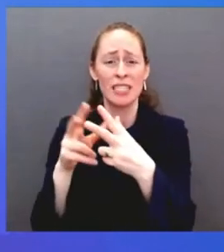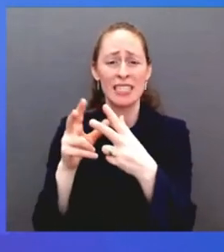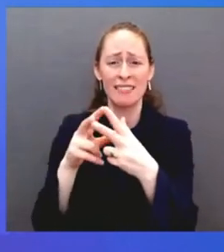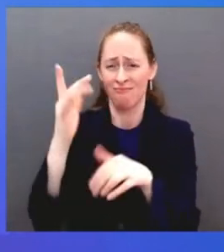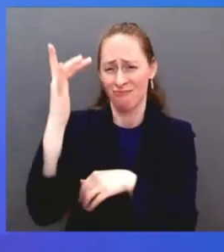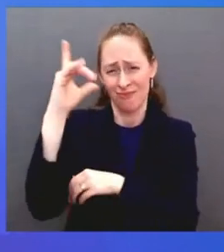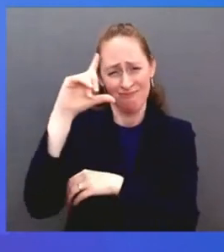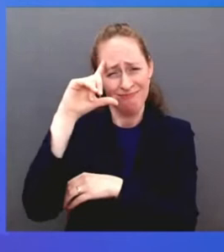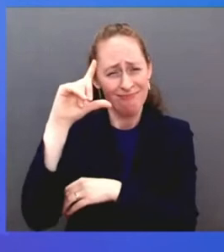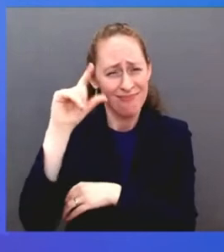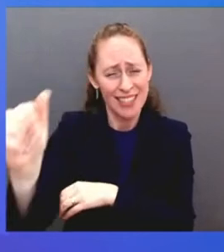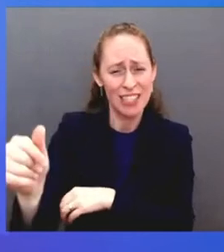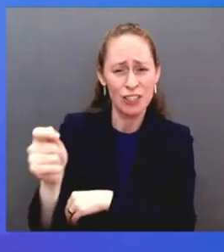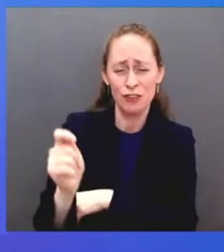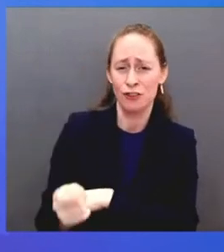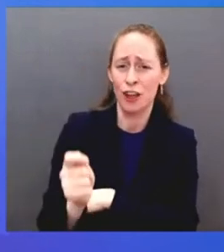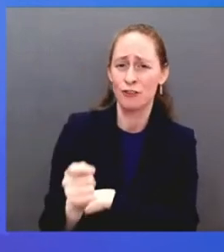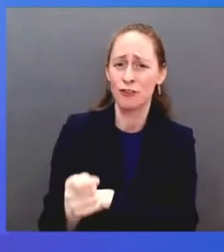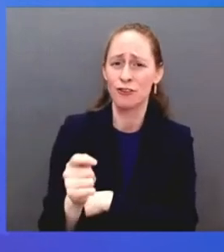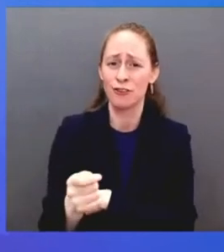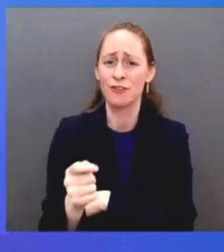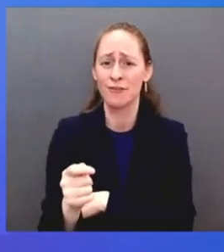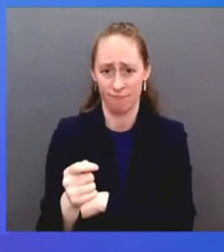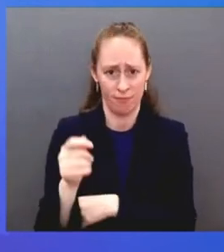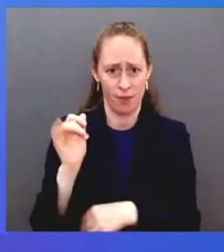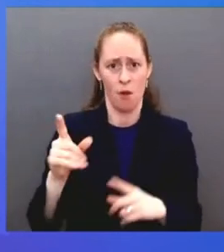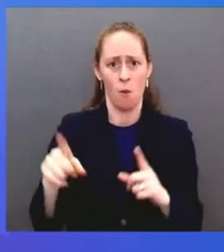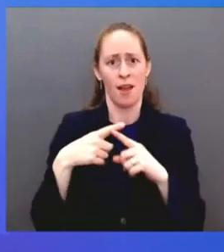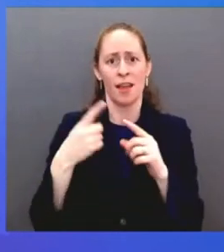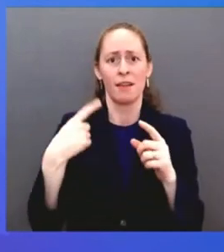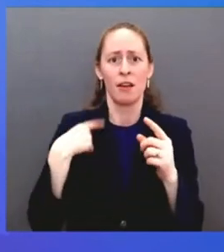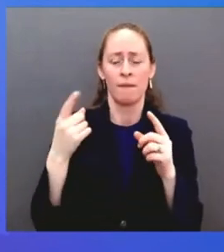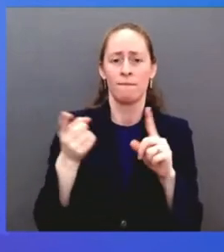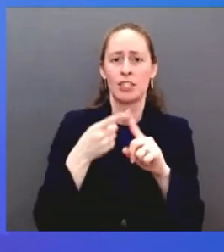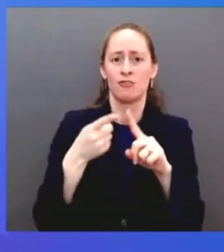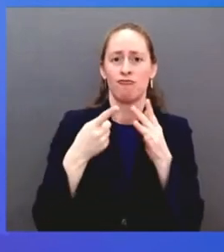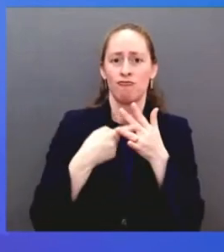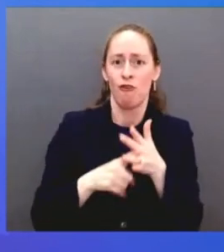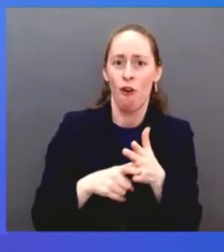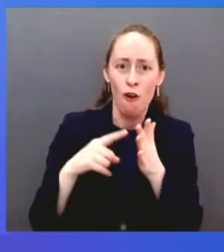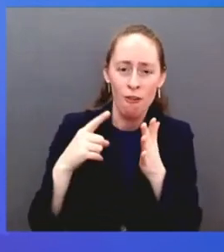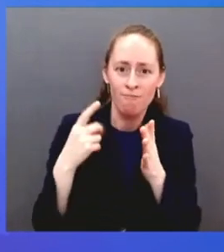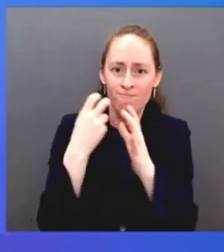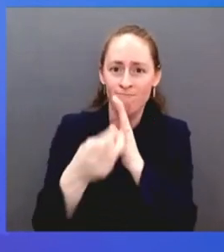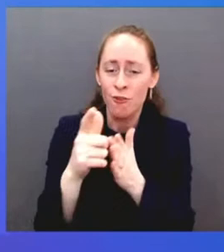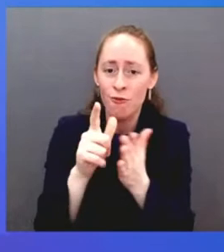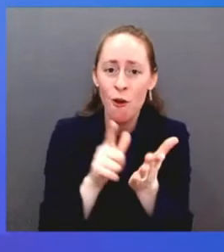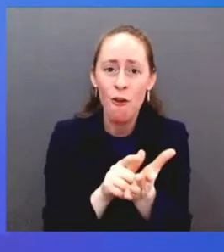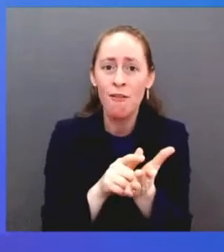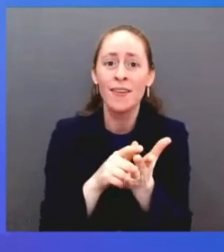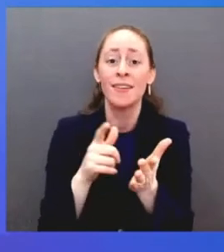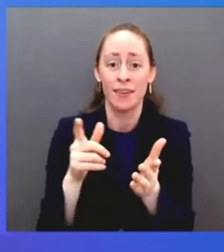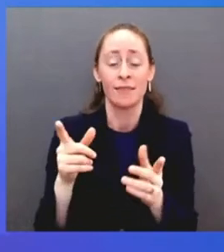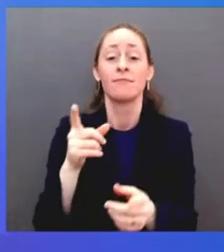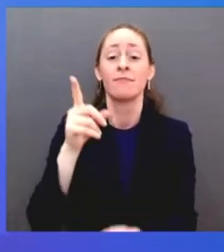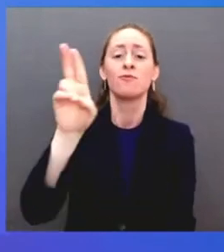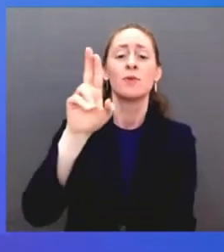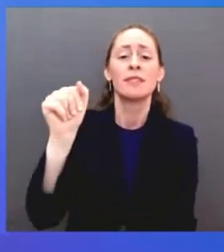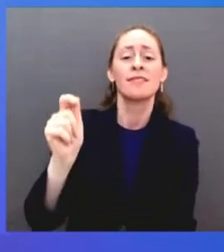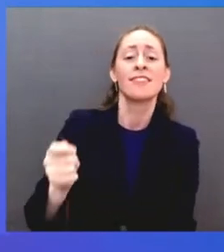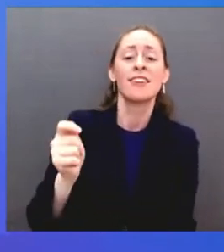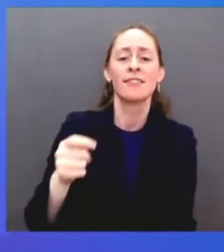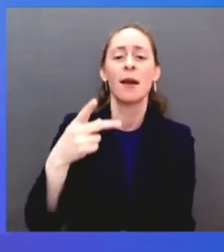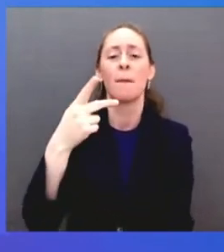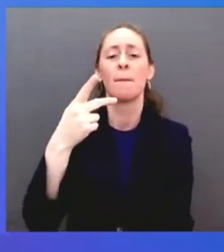outset of my legal career. U.S. Judge Patty Sarris in Massachusetts, U.S. Court of Appeals